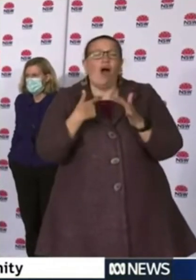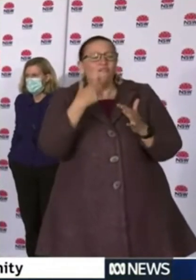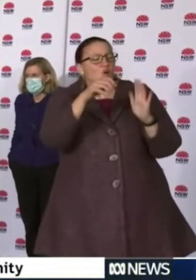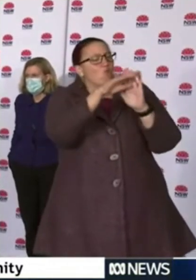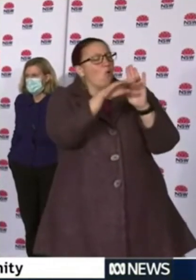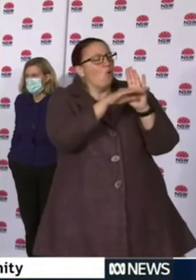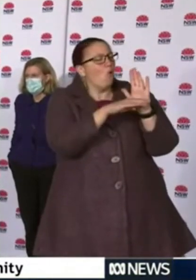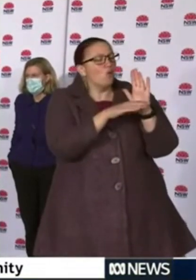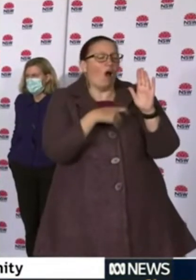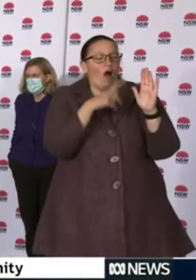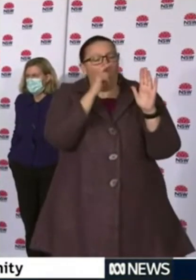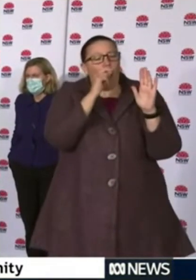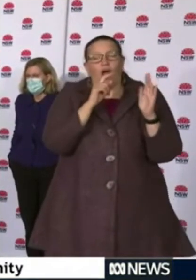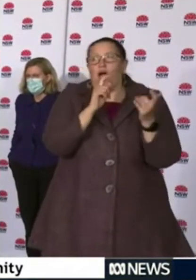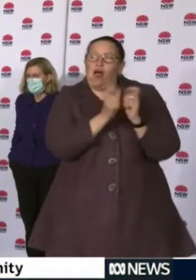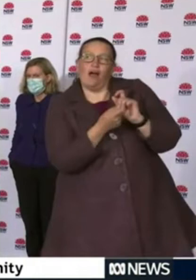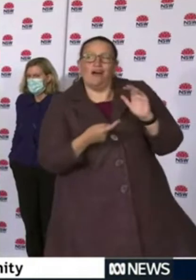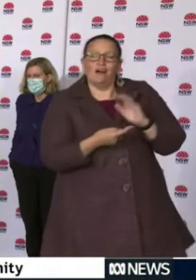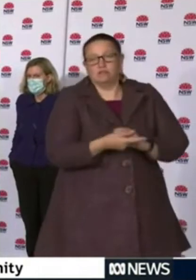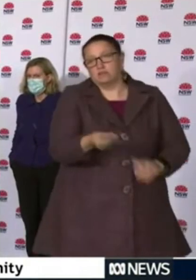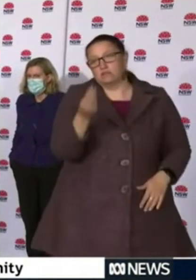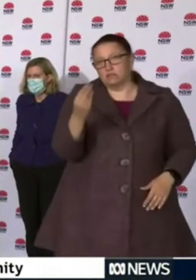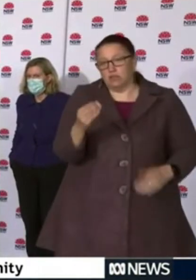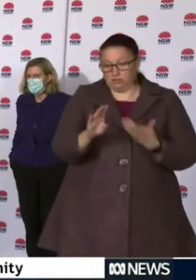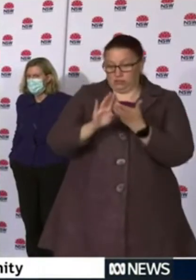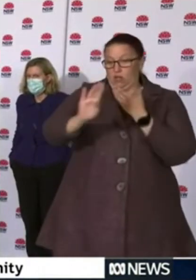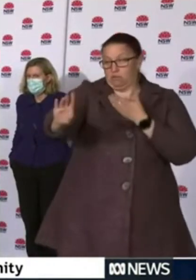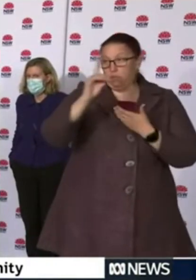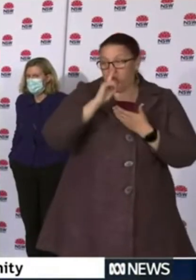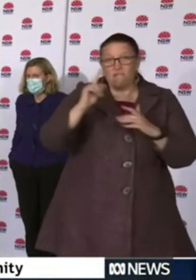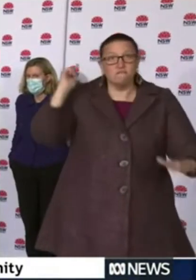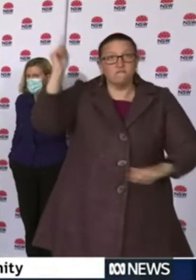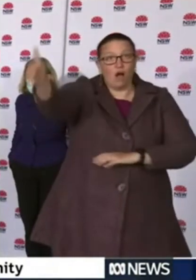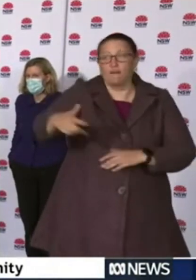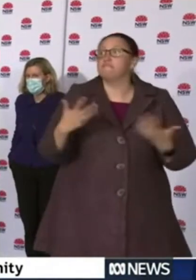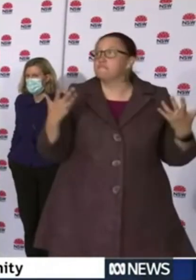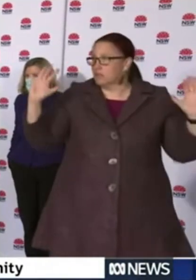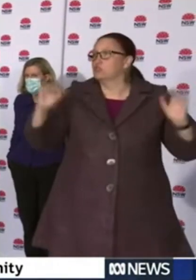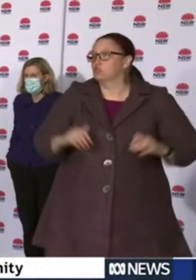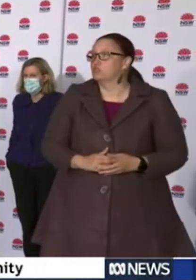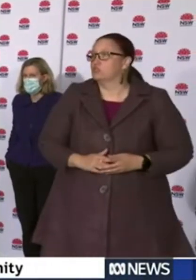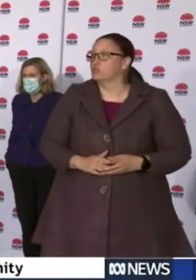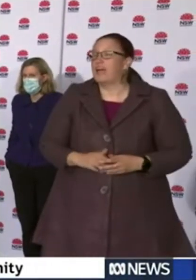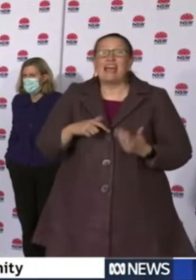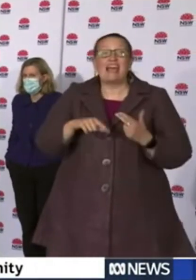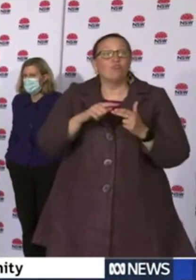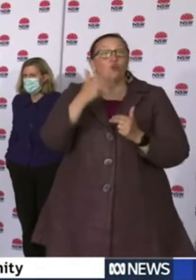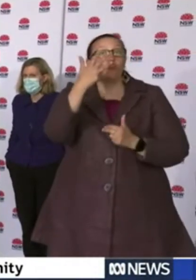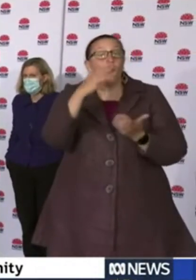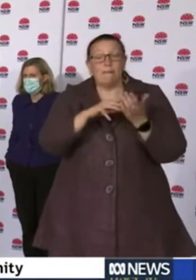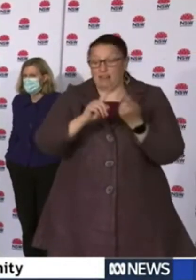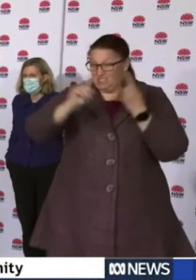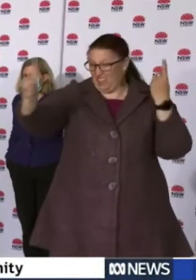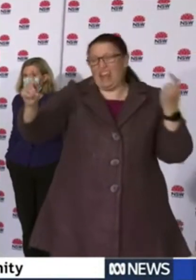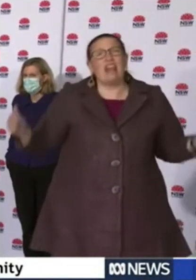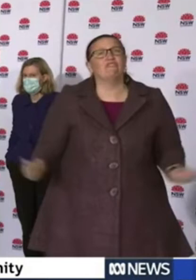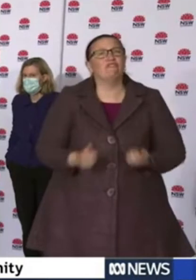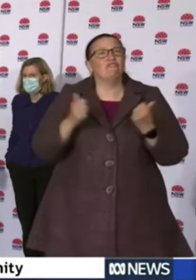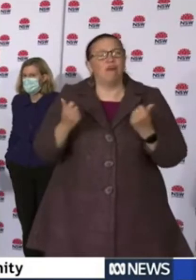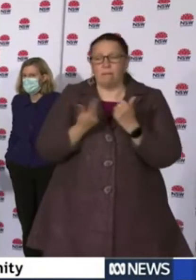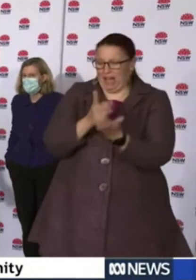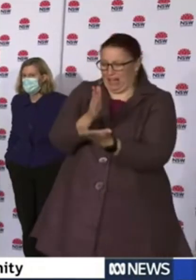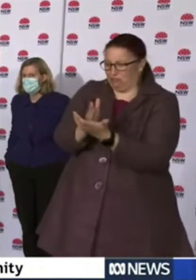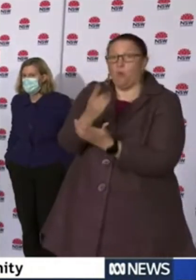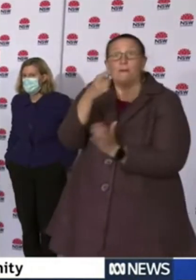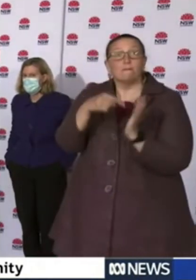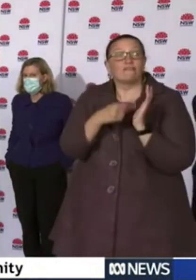work. Common sense says stay away from people as far as is possible and if you're 9 metres away that's more than adequate. But actually we talk about a